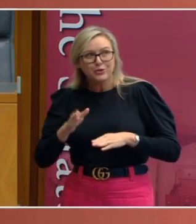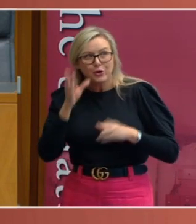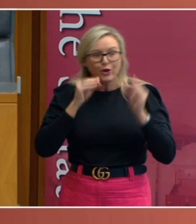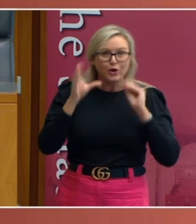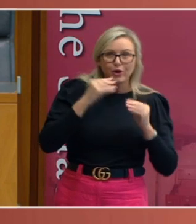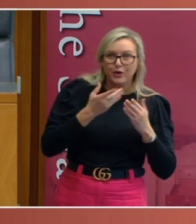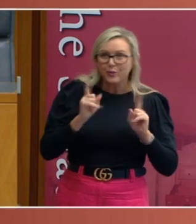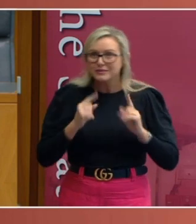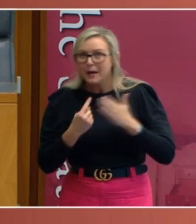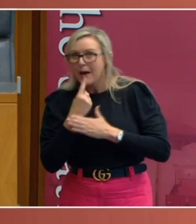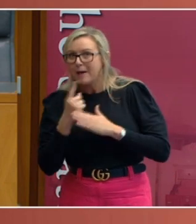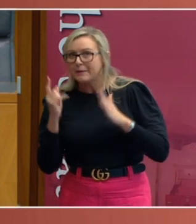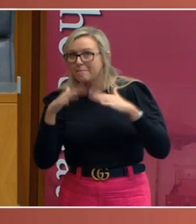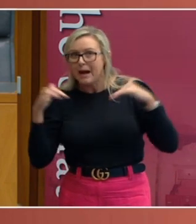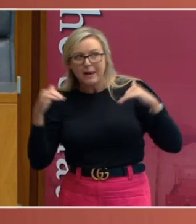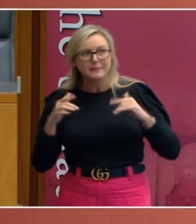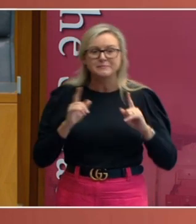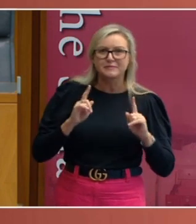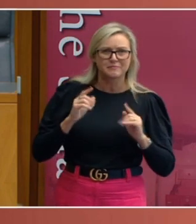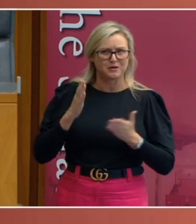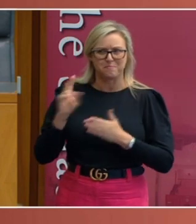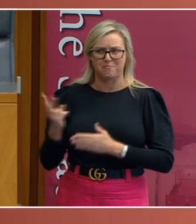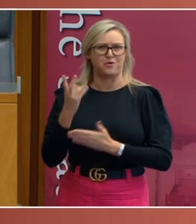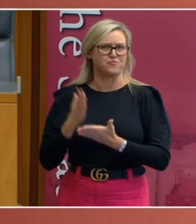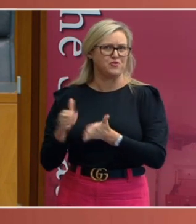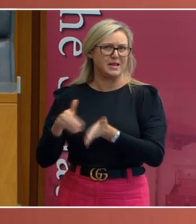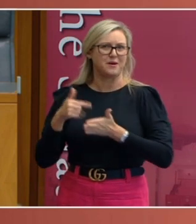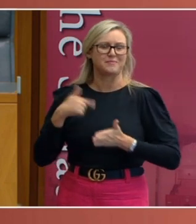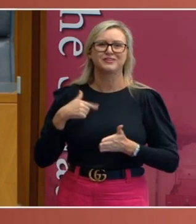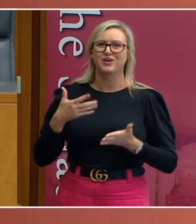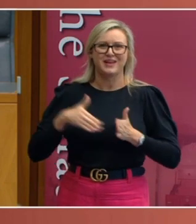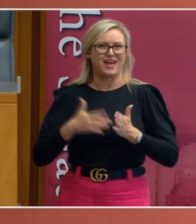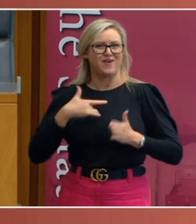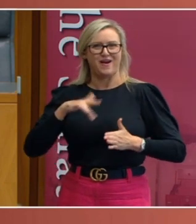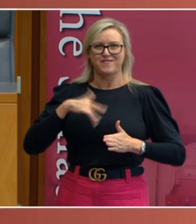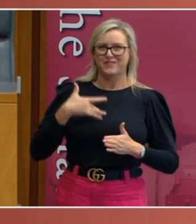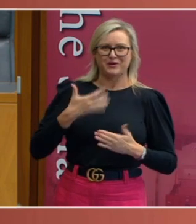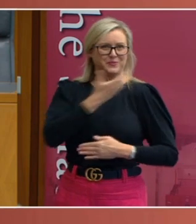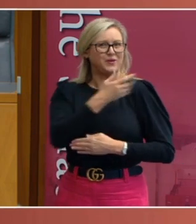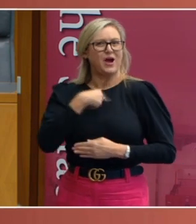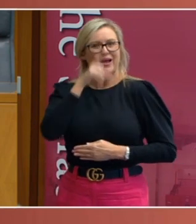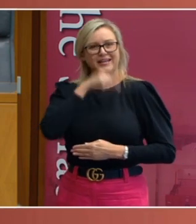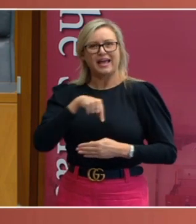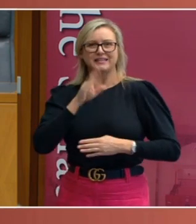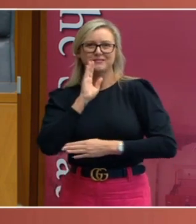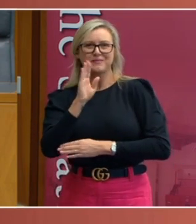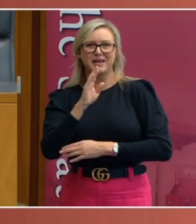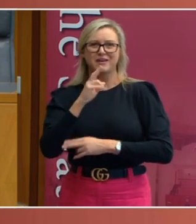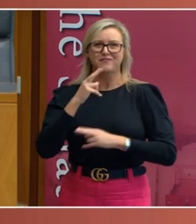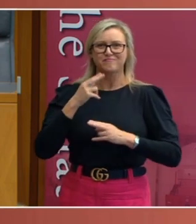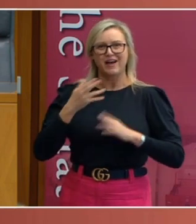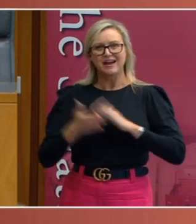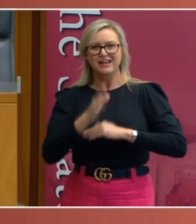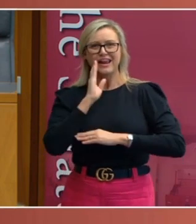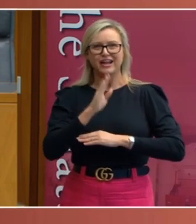it works and all the rest of it. So it is a great honour to be able to speak at a lecture dedicated to someone as